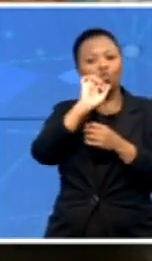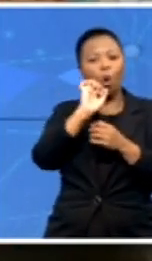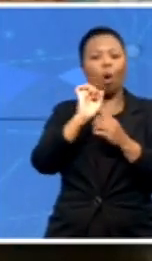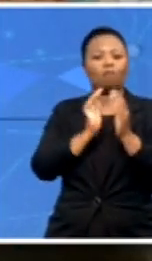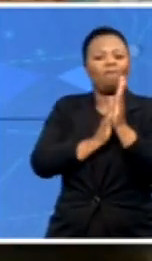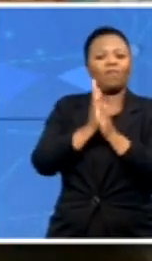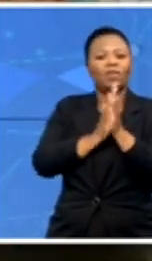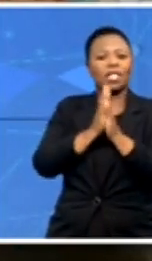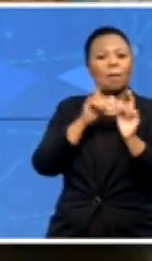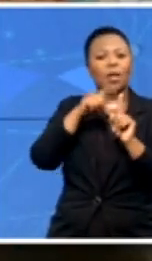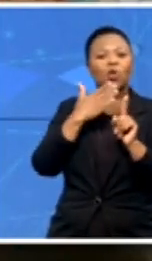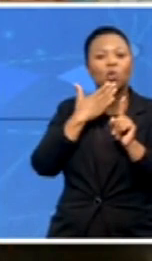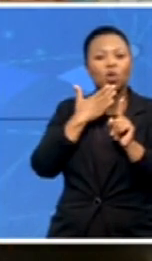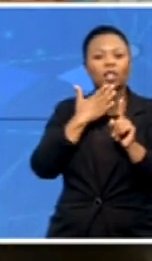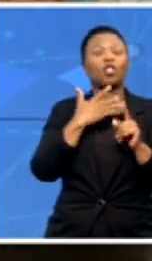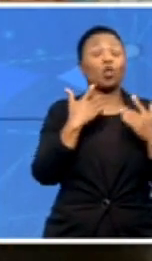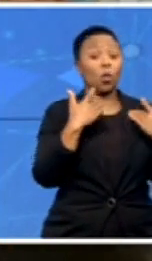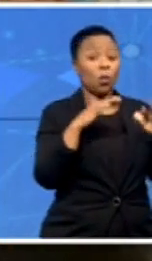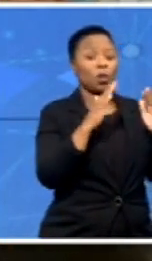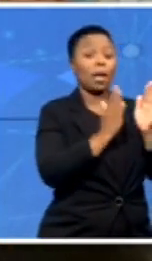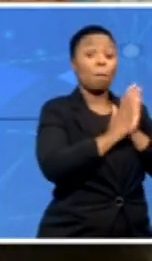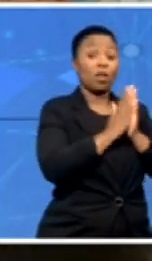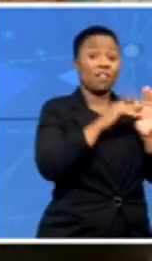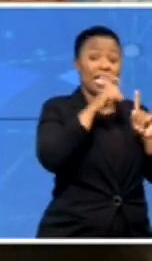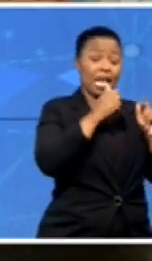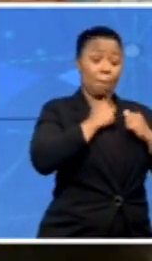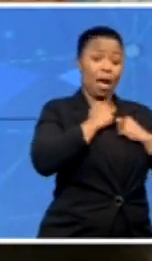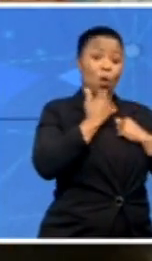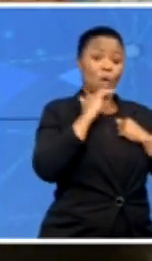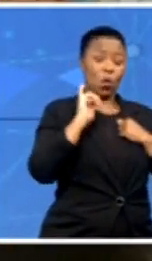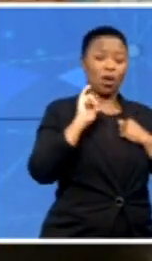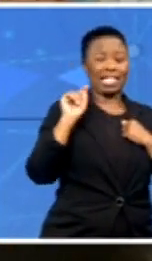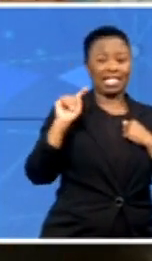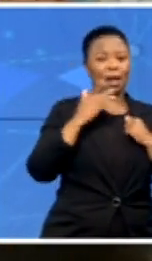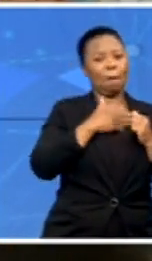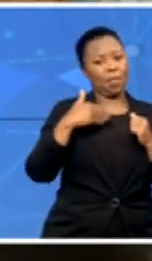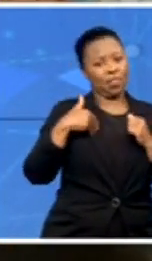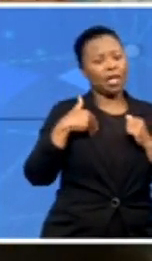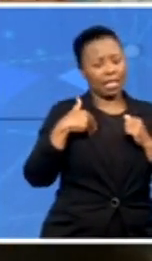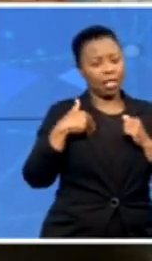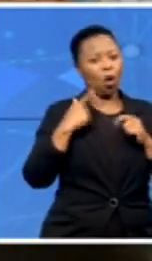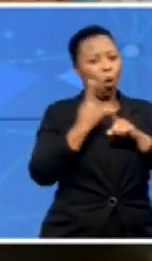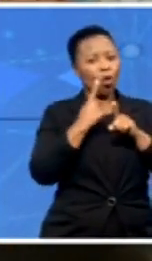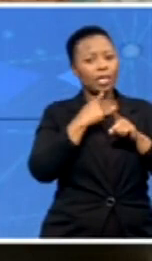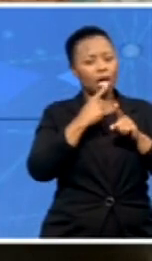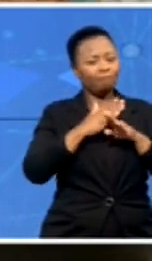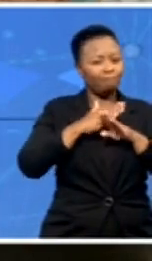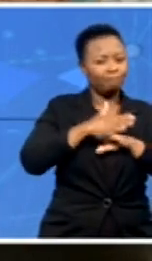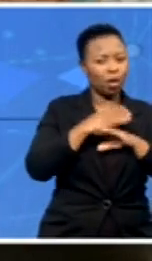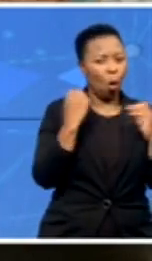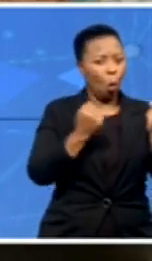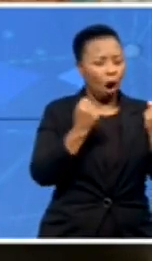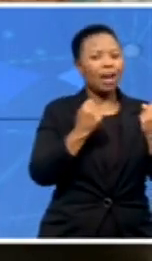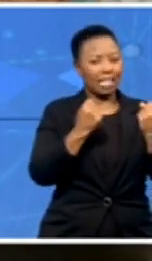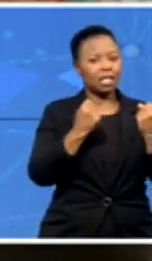inspiration is my mom. She taught me that hard work and diligence always pays off. And without her and my dad, I know that I wouldn't be able to be where I